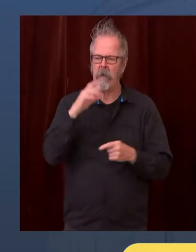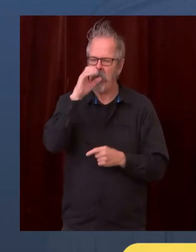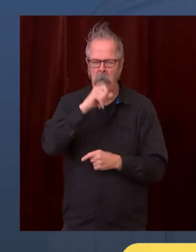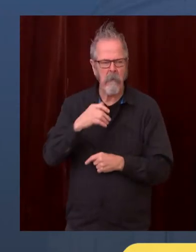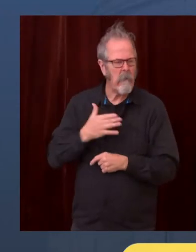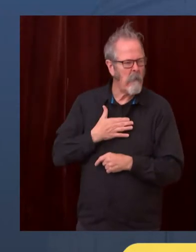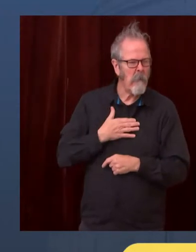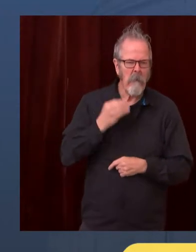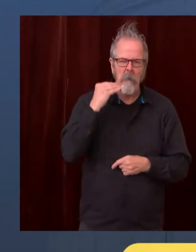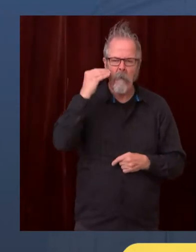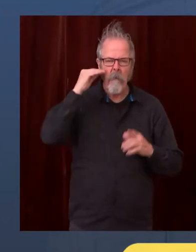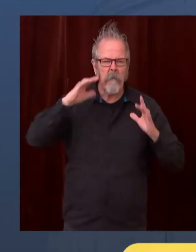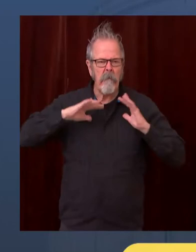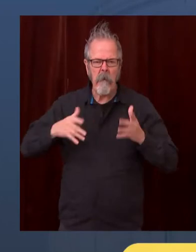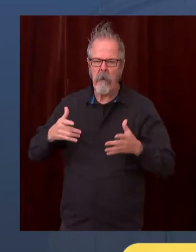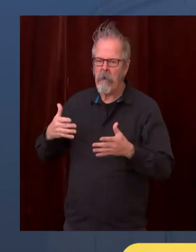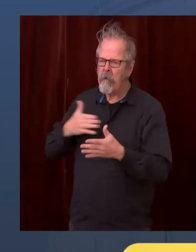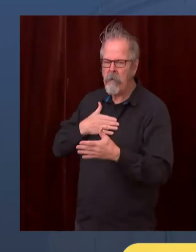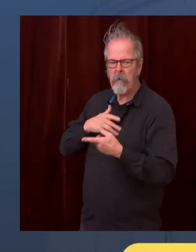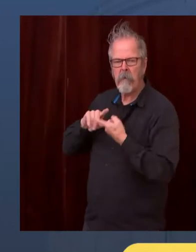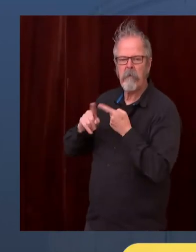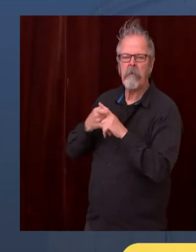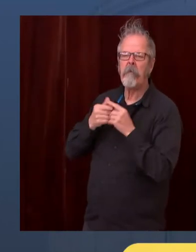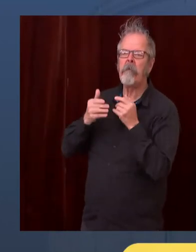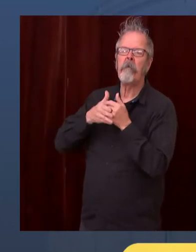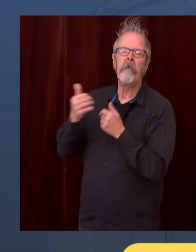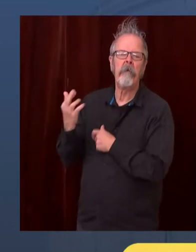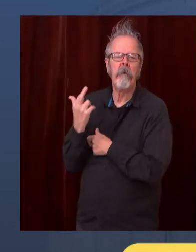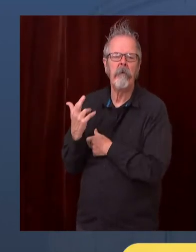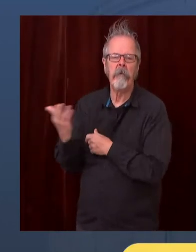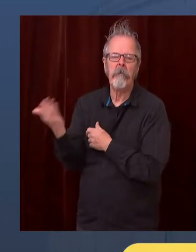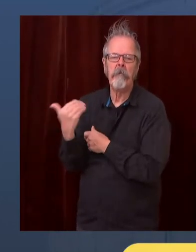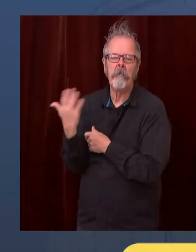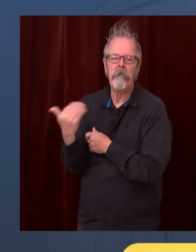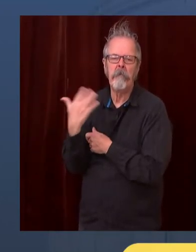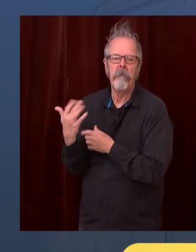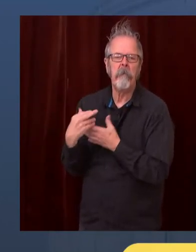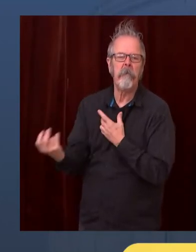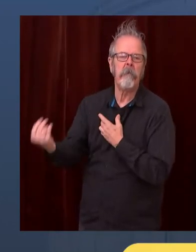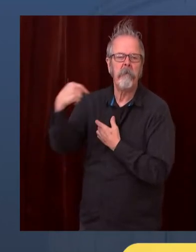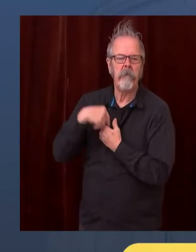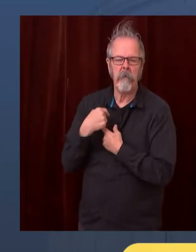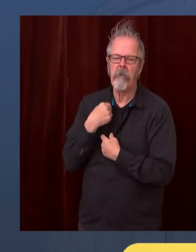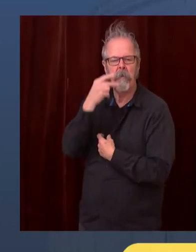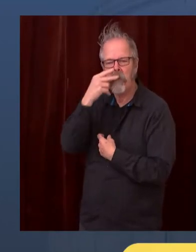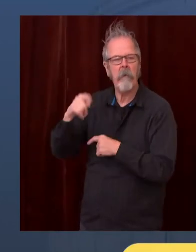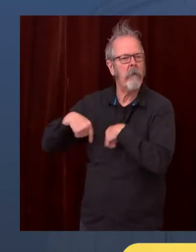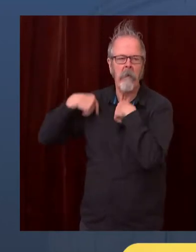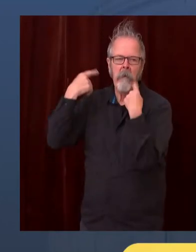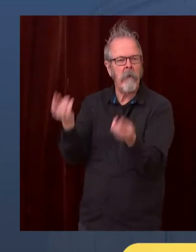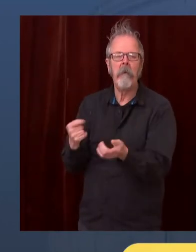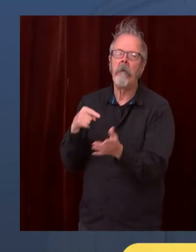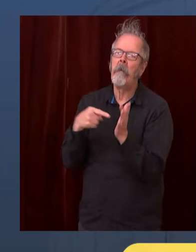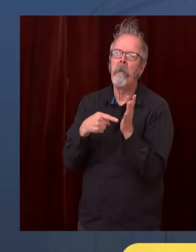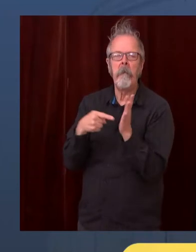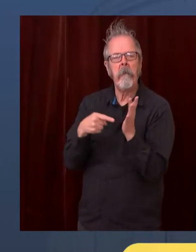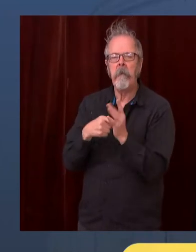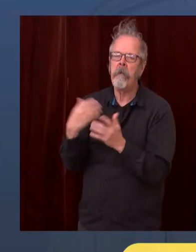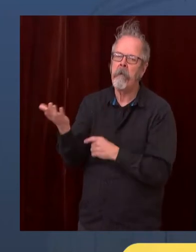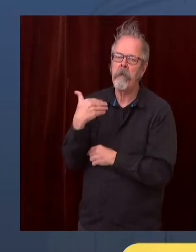good friends over for Thanksgiving dinner, people you've known for 50, 60 years who are wonderful people,